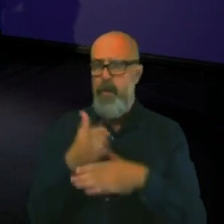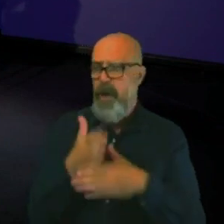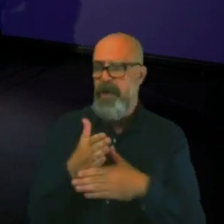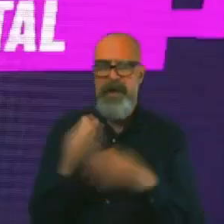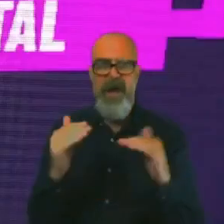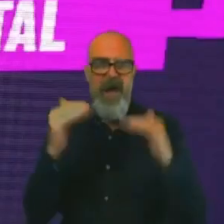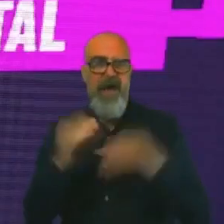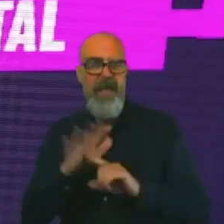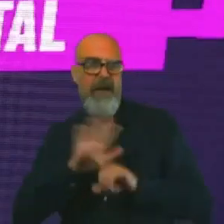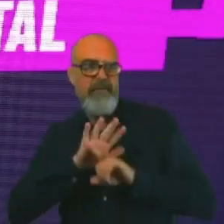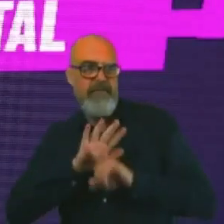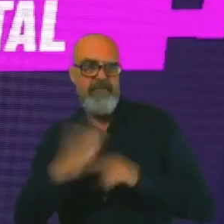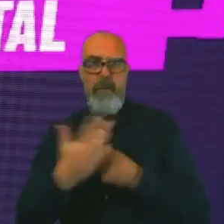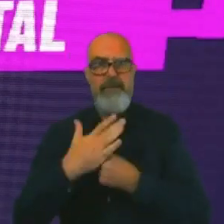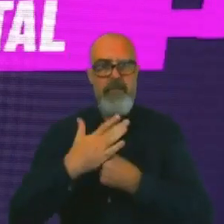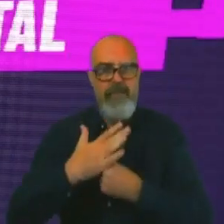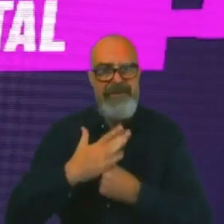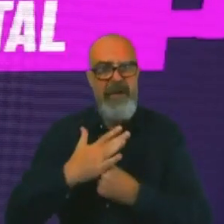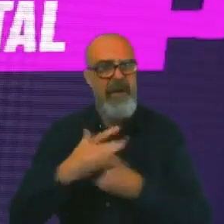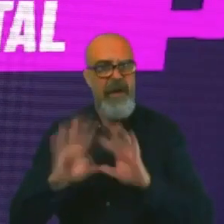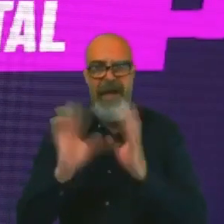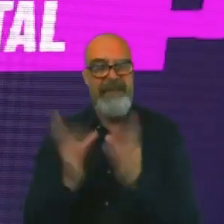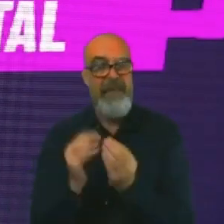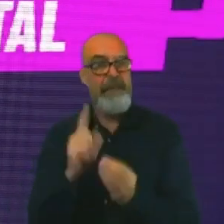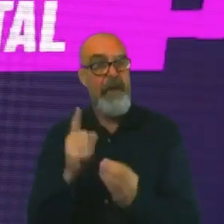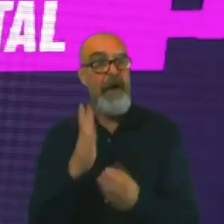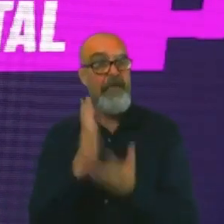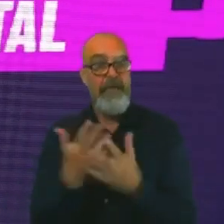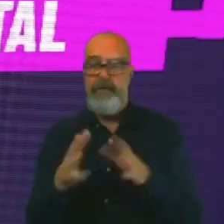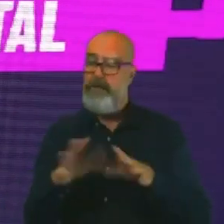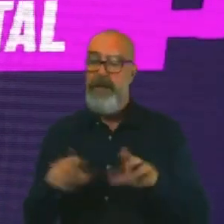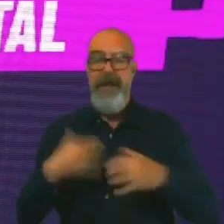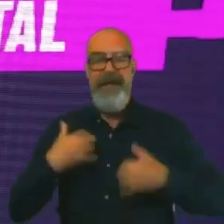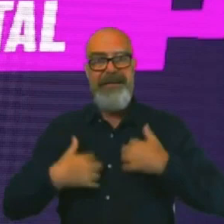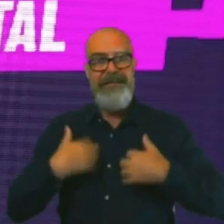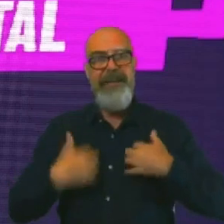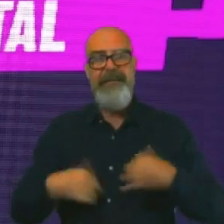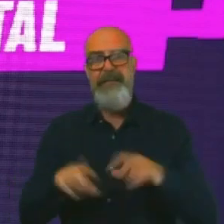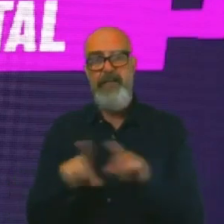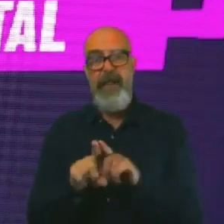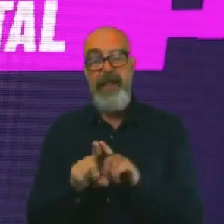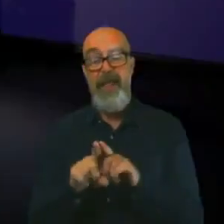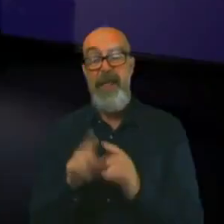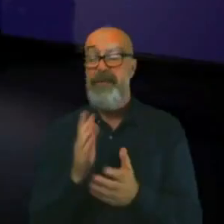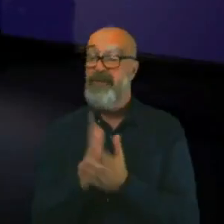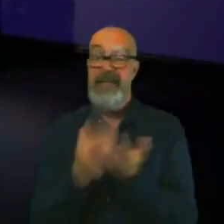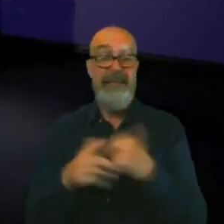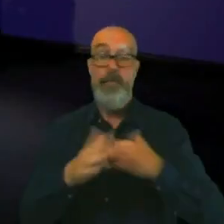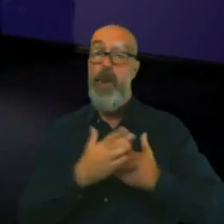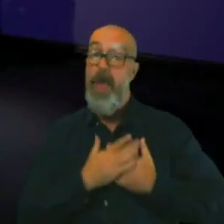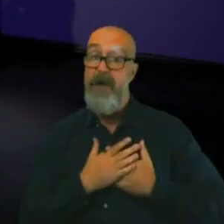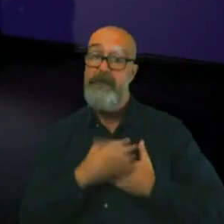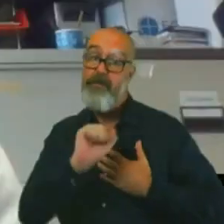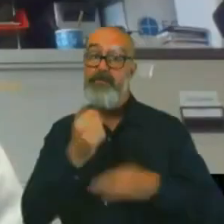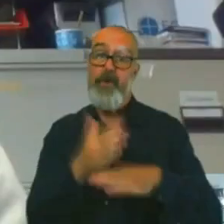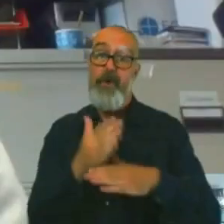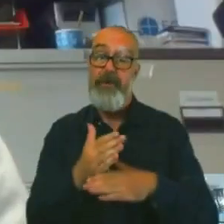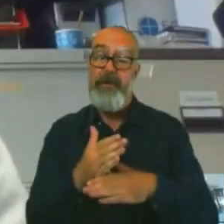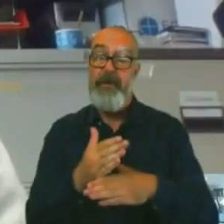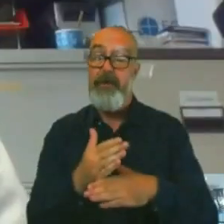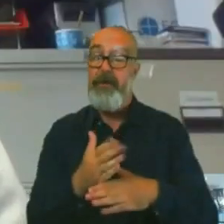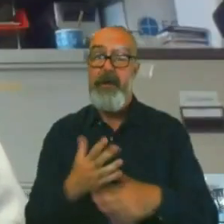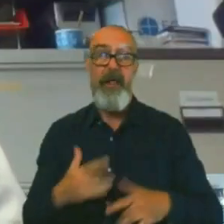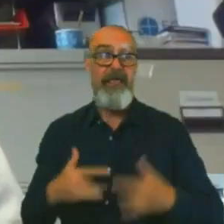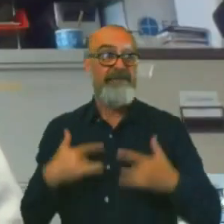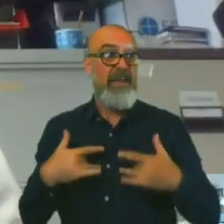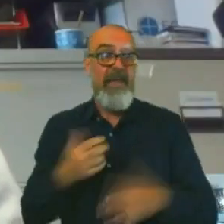and that's what it's all about at the end of the day, isn't it? When you love it, you'll just do it, won't you? Definitely, yeah. Yeah, thank